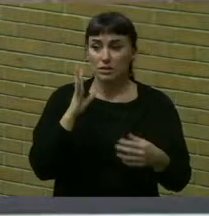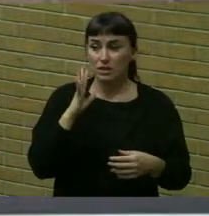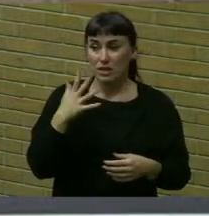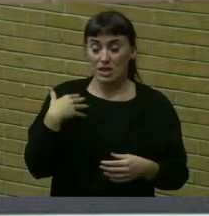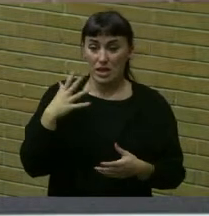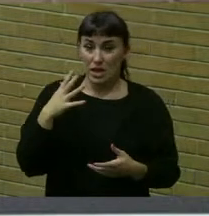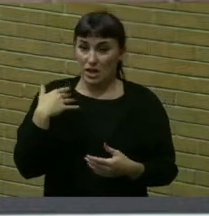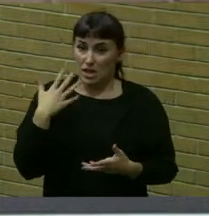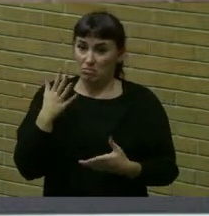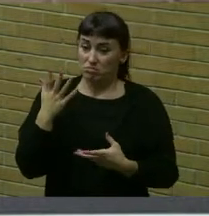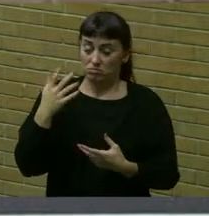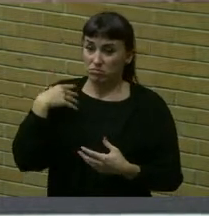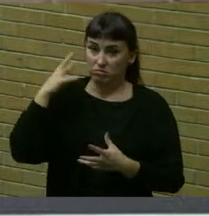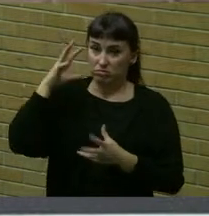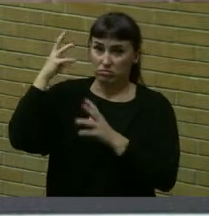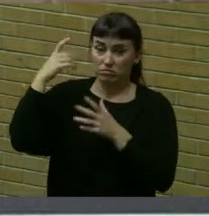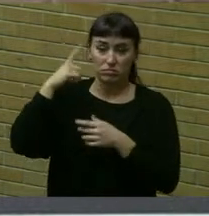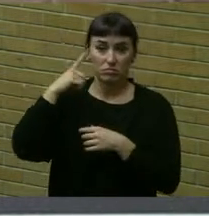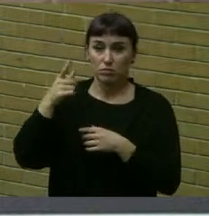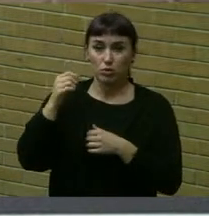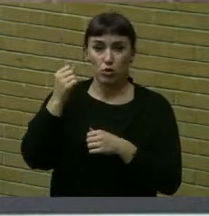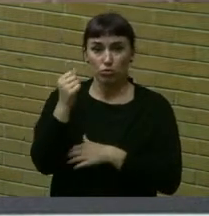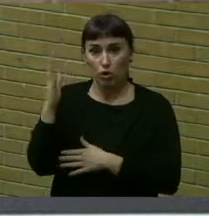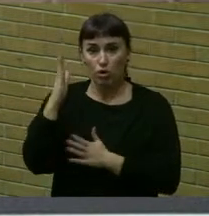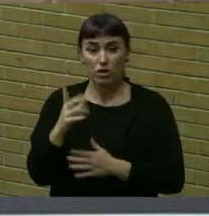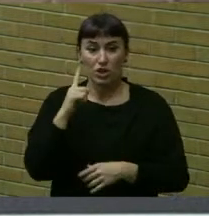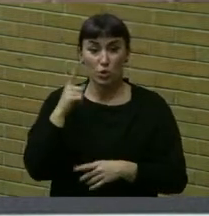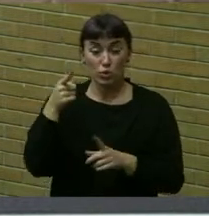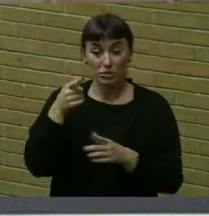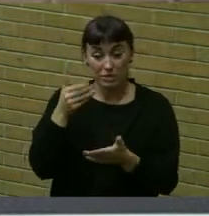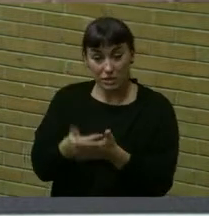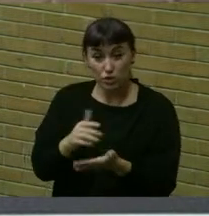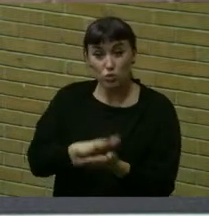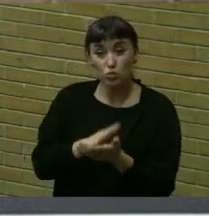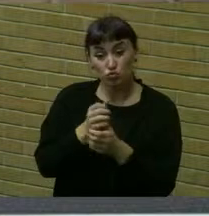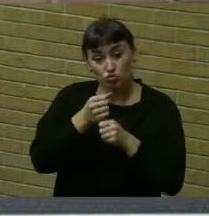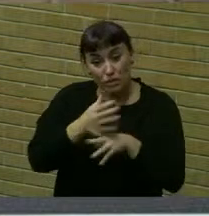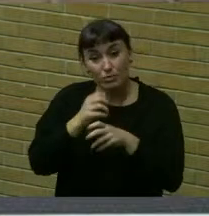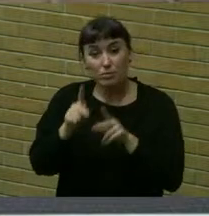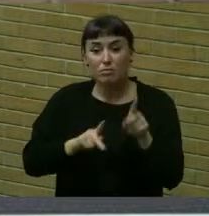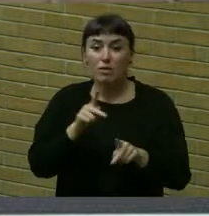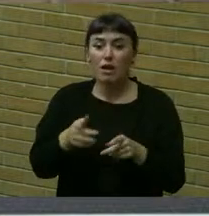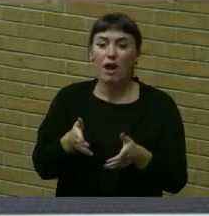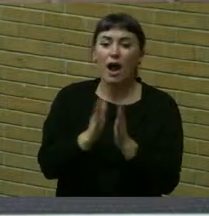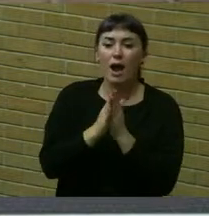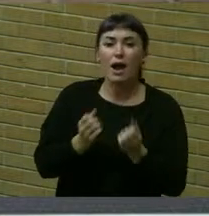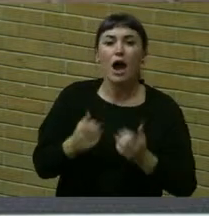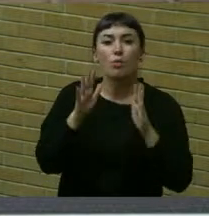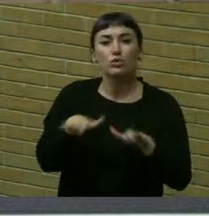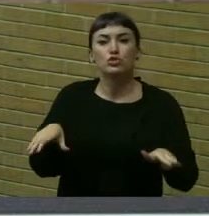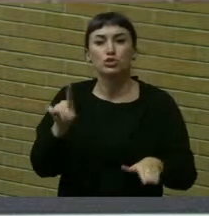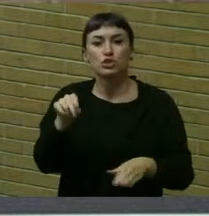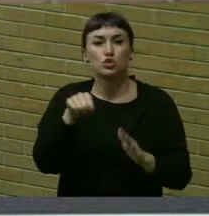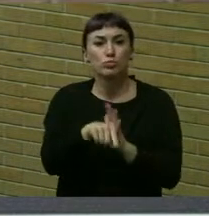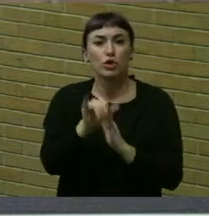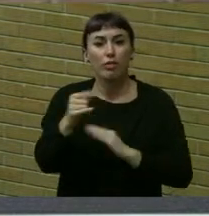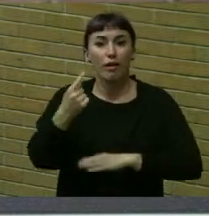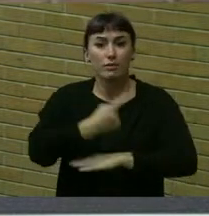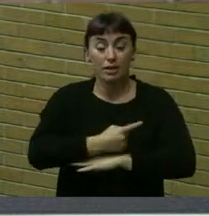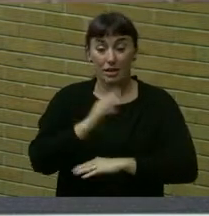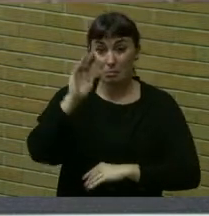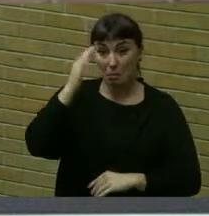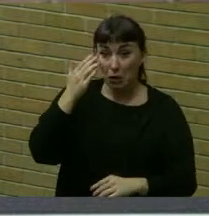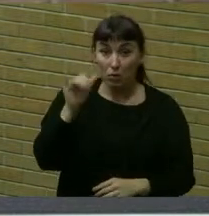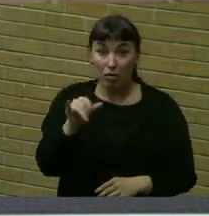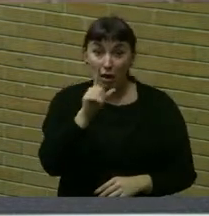who's frequently near the school, screaming at passersby, asking them how many children they murdered that day. And apparently this